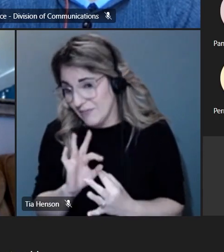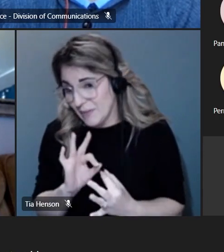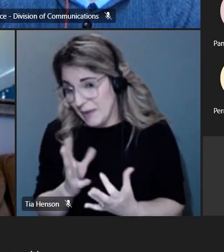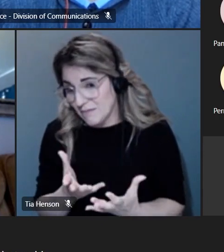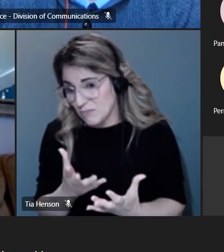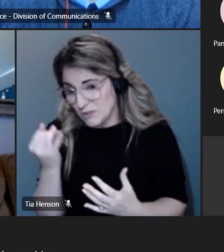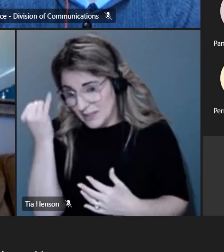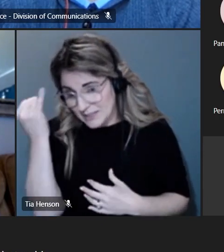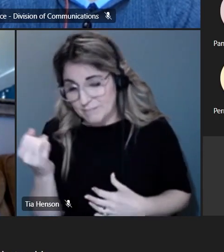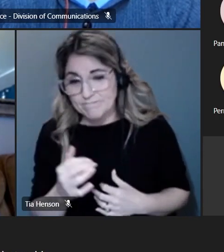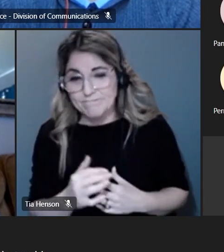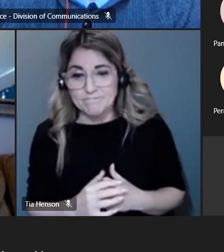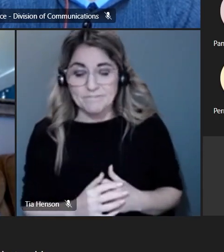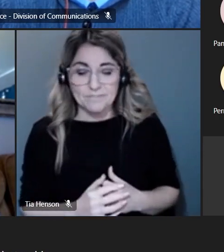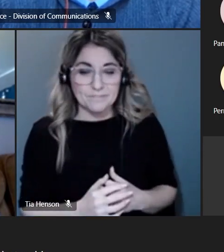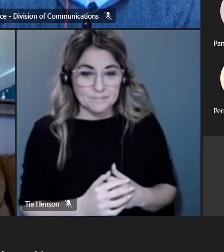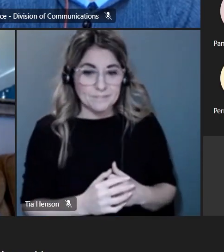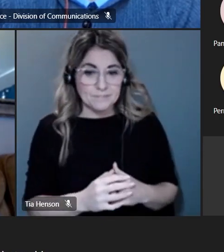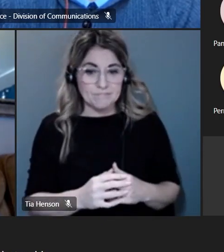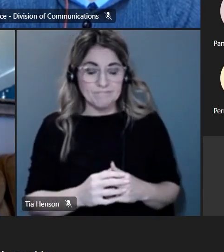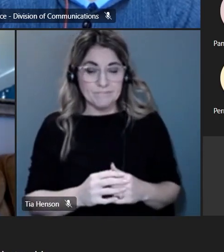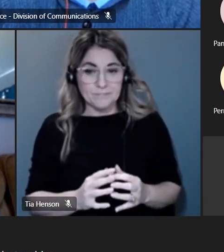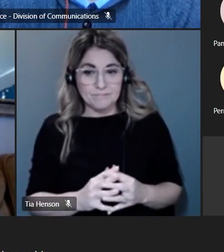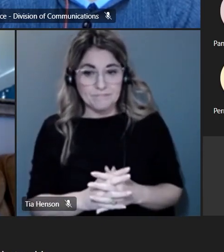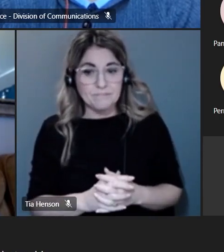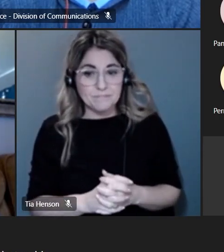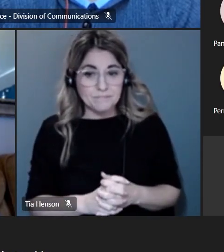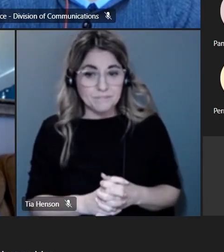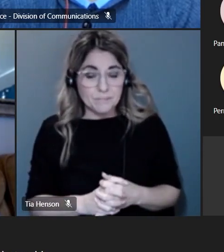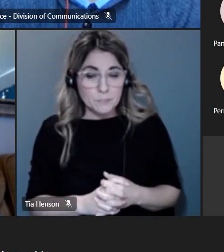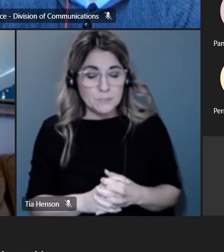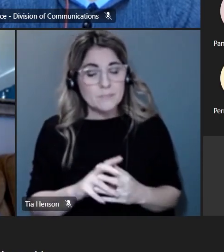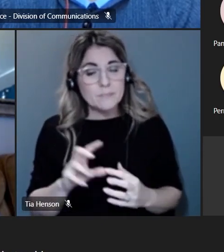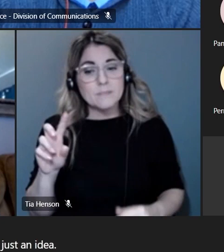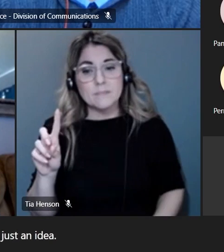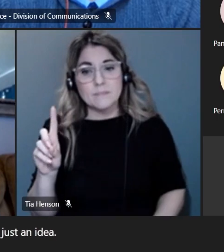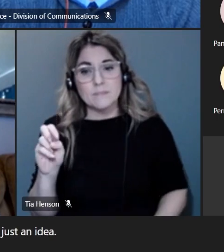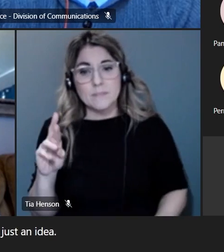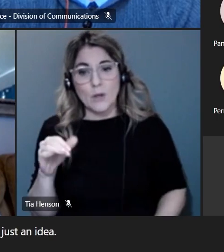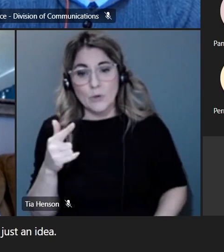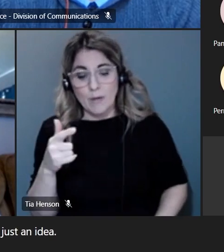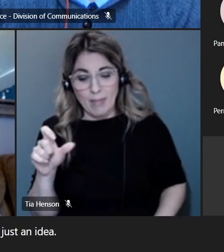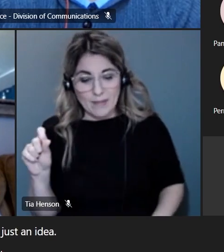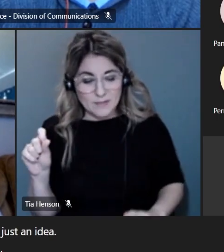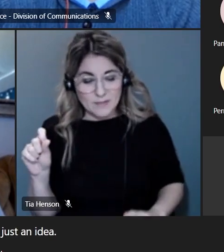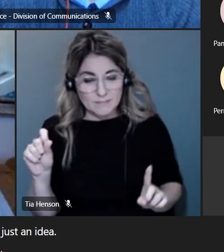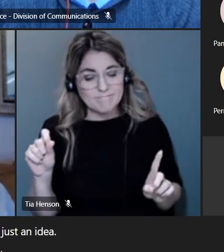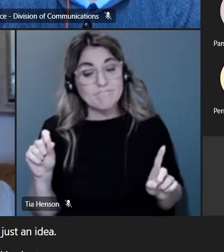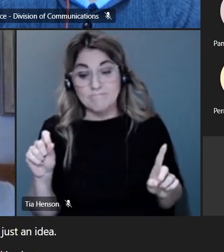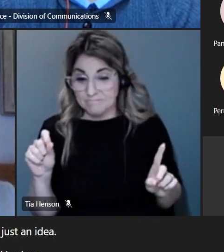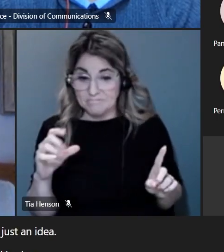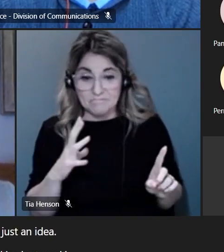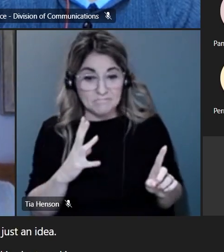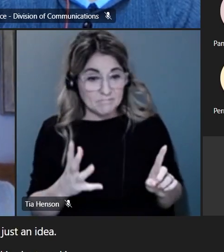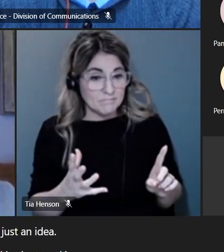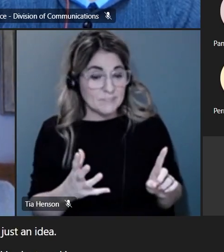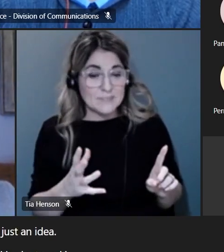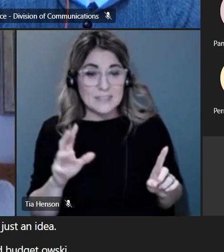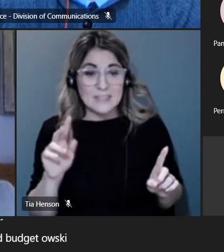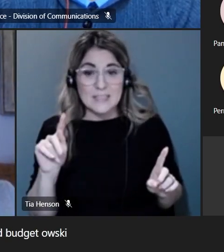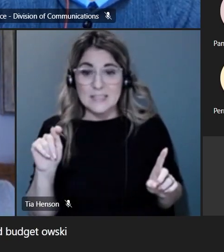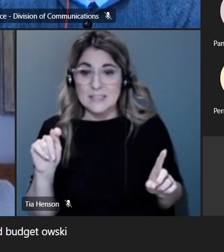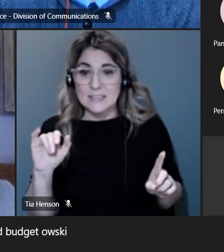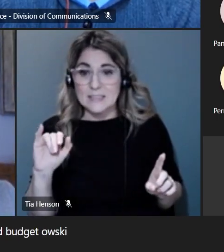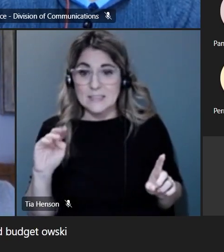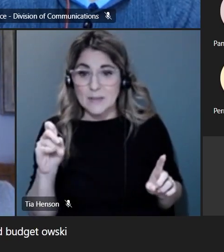idea yeah i think that's representative timoney and uh bojanowski's bill um